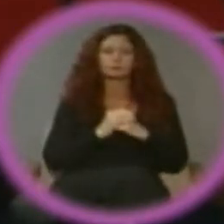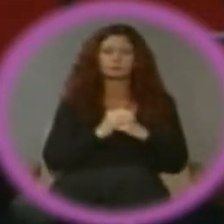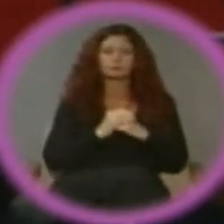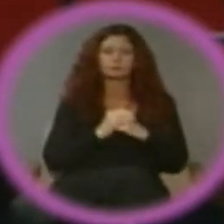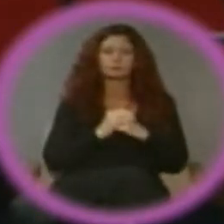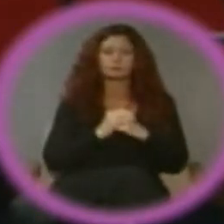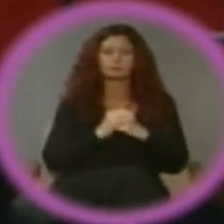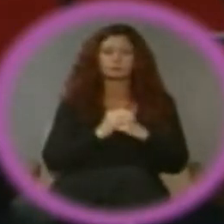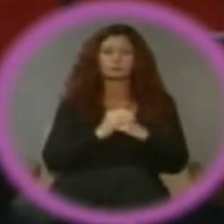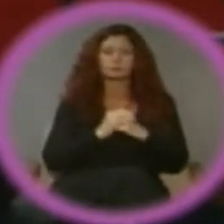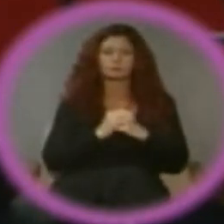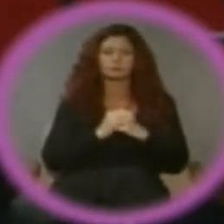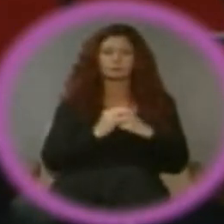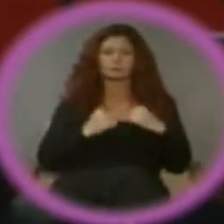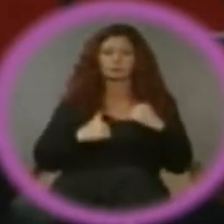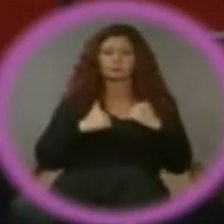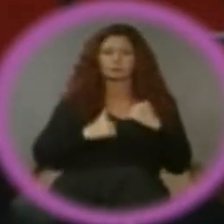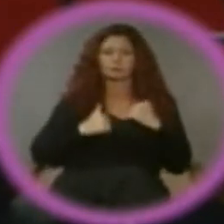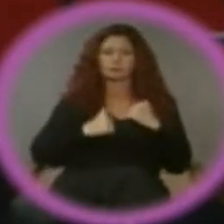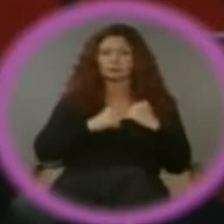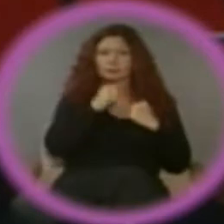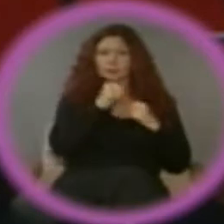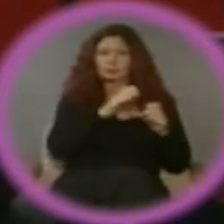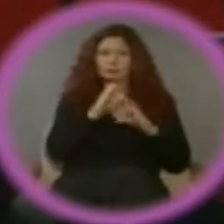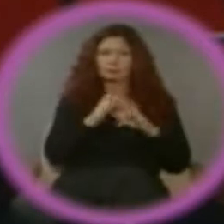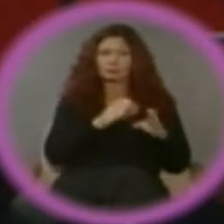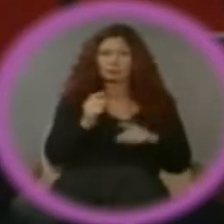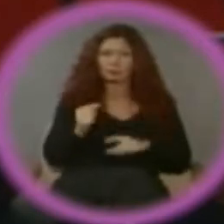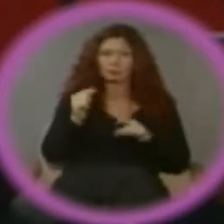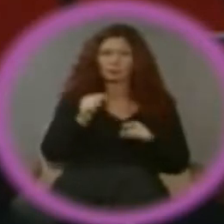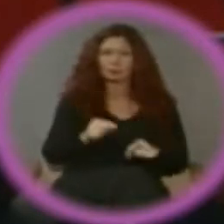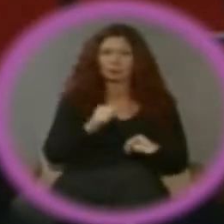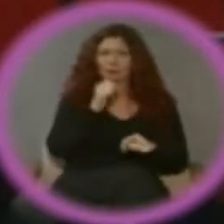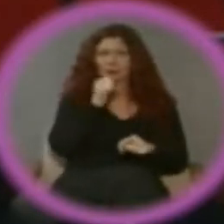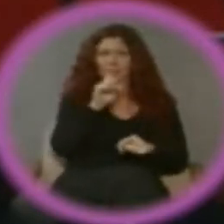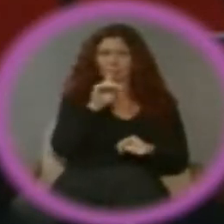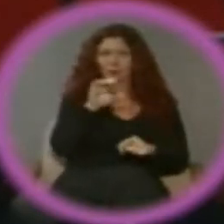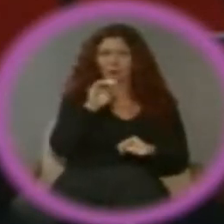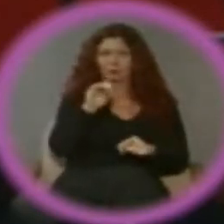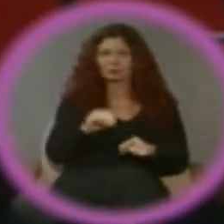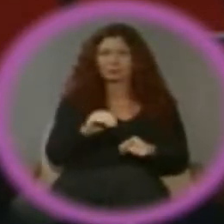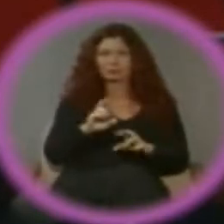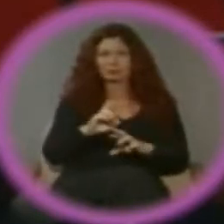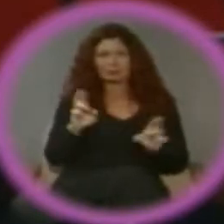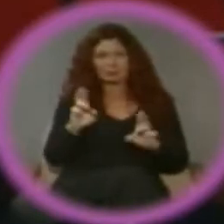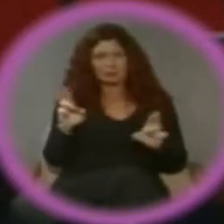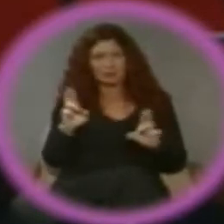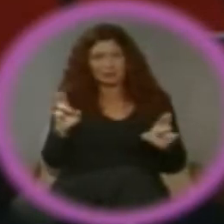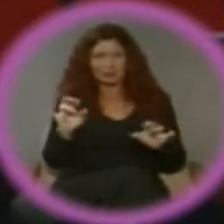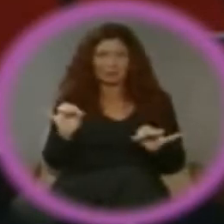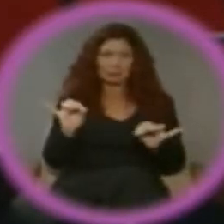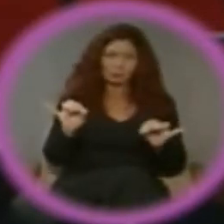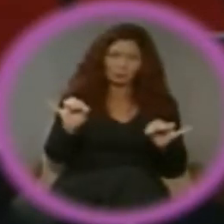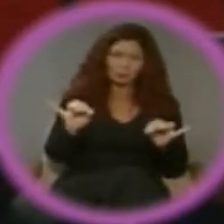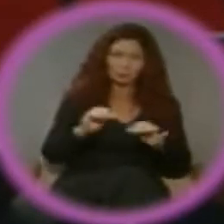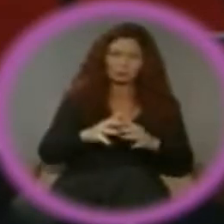Sorry, I didn't know I was coming today, so I'm not 100% prepared, as I usually am.